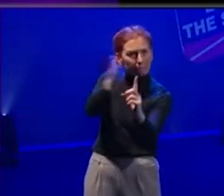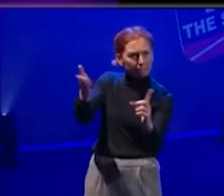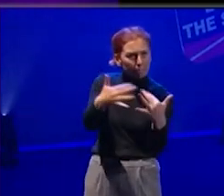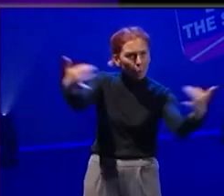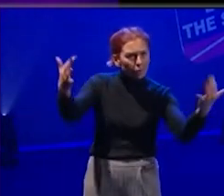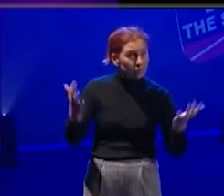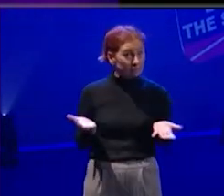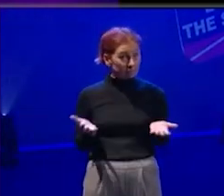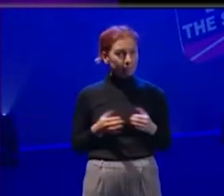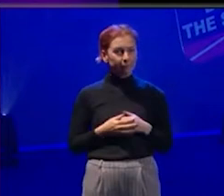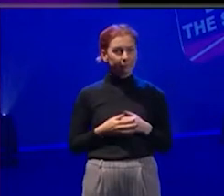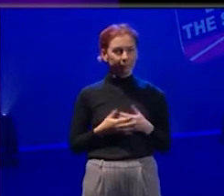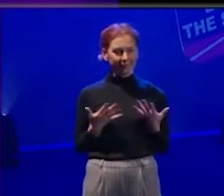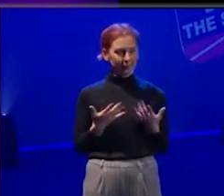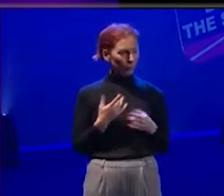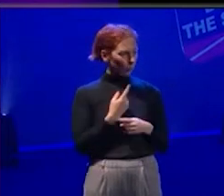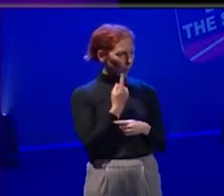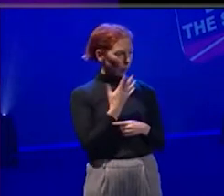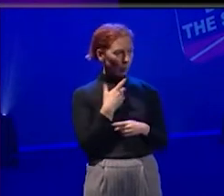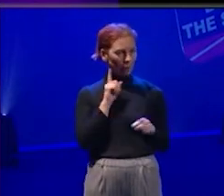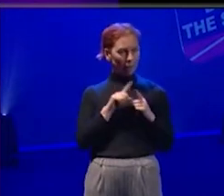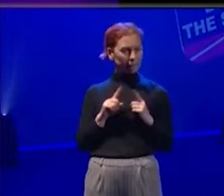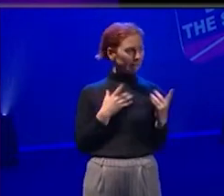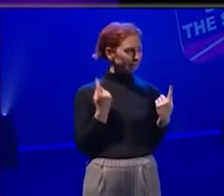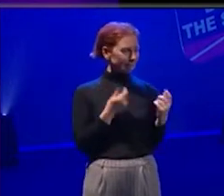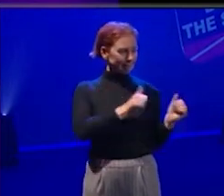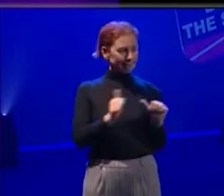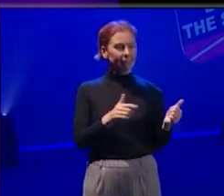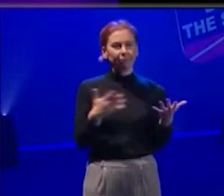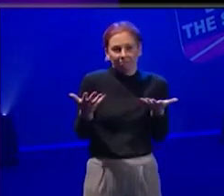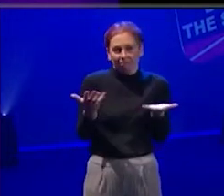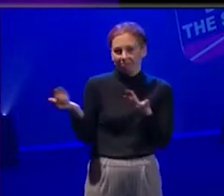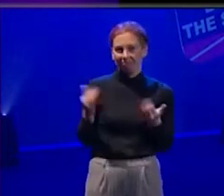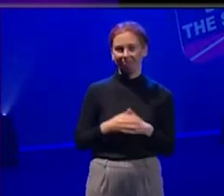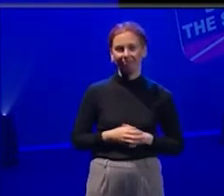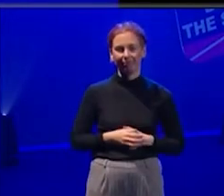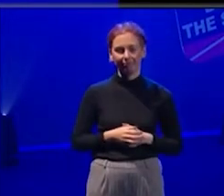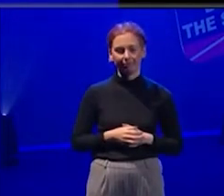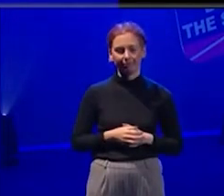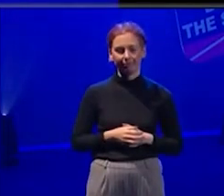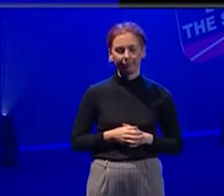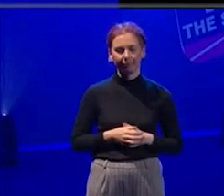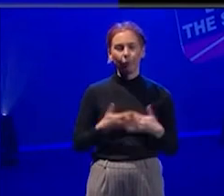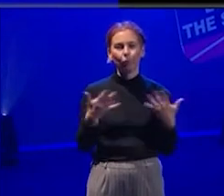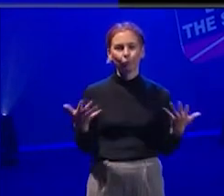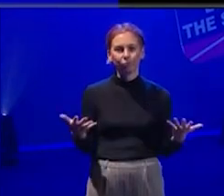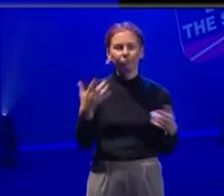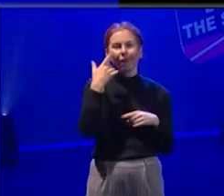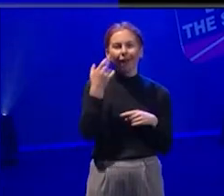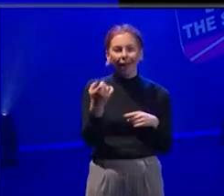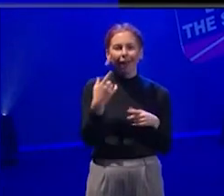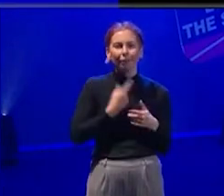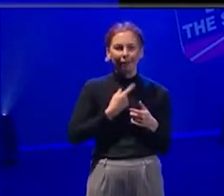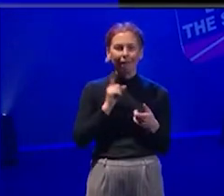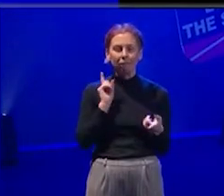Do you have an order for who you want to answer? no, you can start. take it. I can proffer an answer first. So